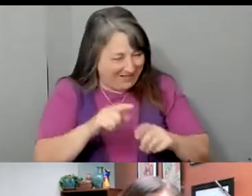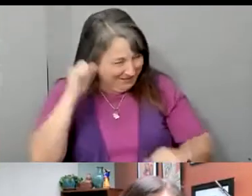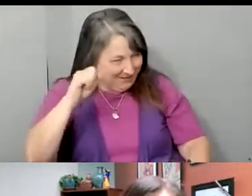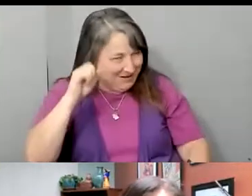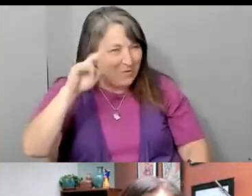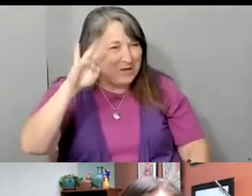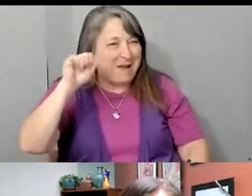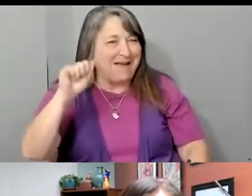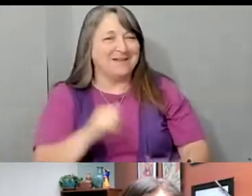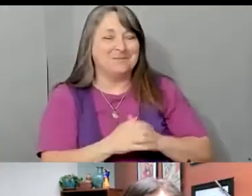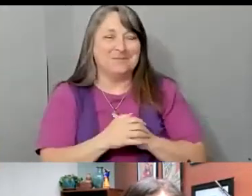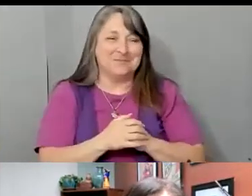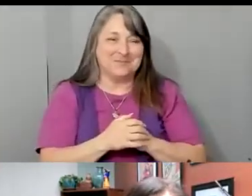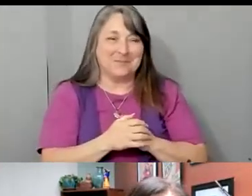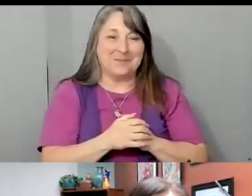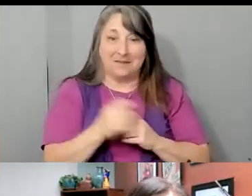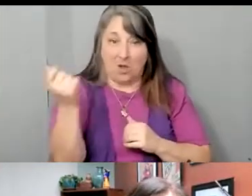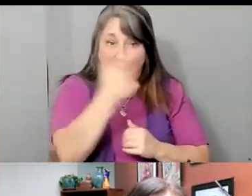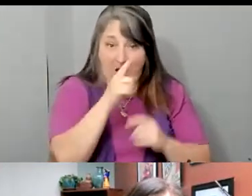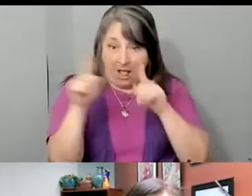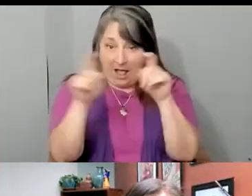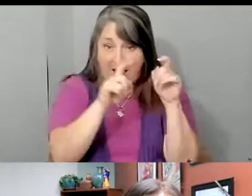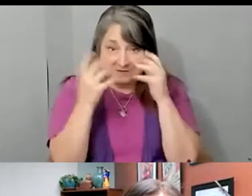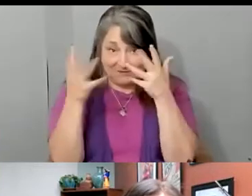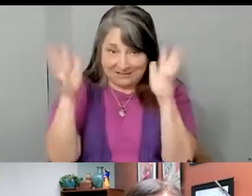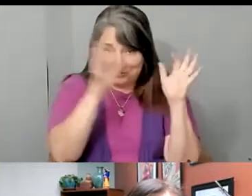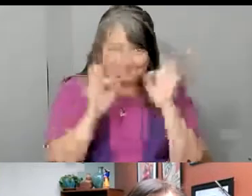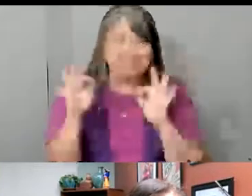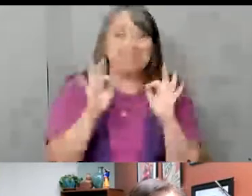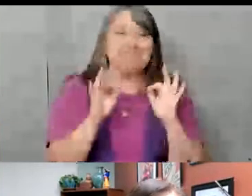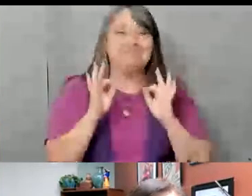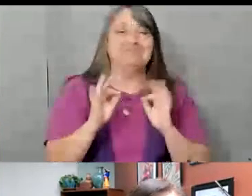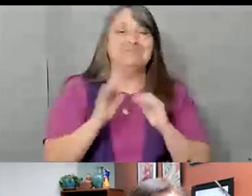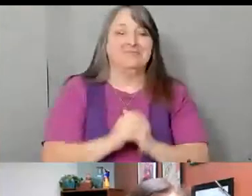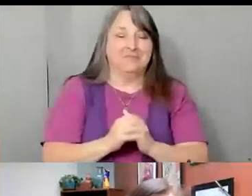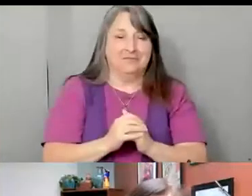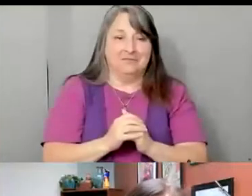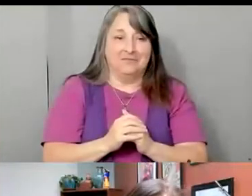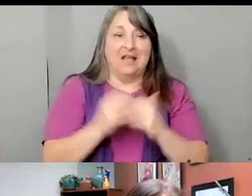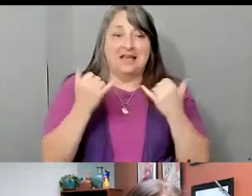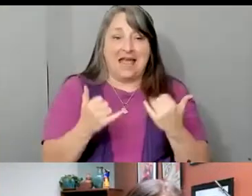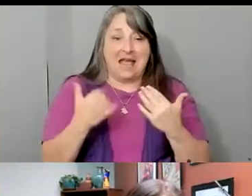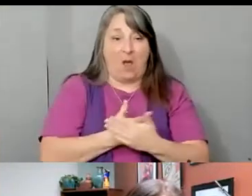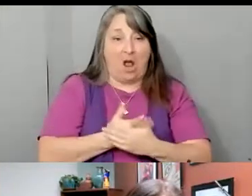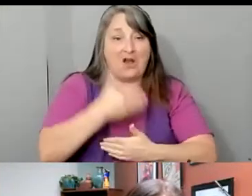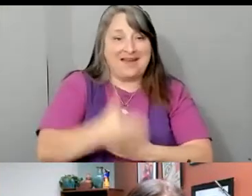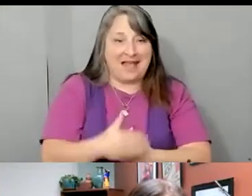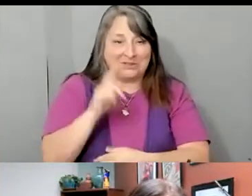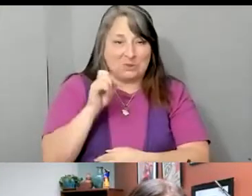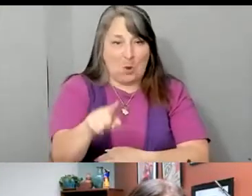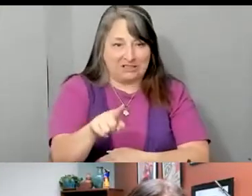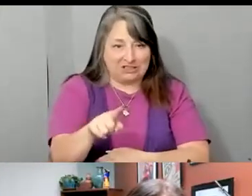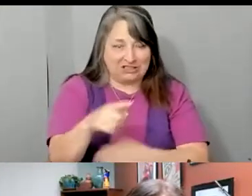That's right. That's right. Did I grab everyone? I think I grabbed everyone, right? Let's go to our next question here.